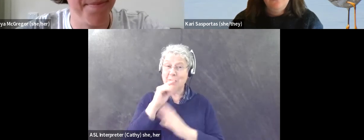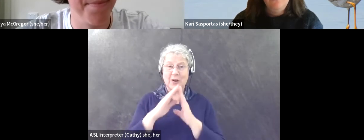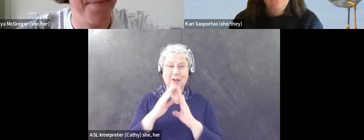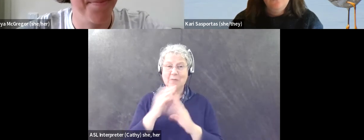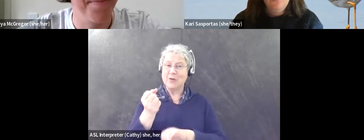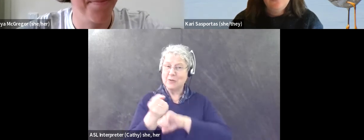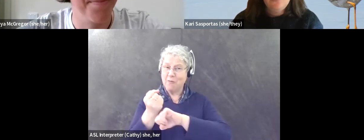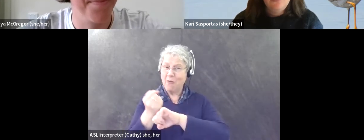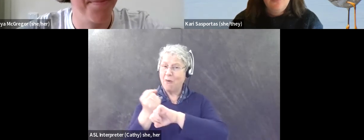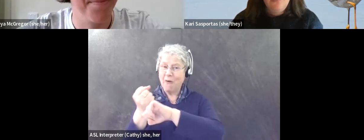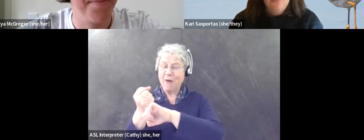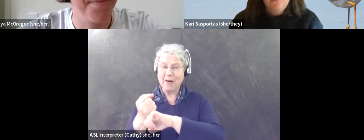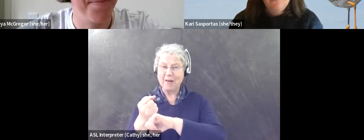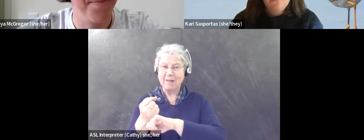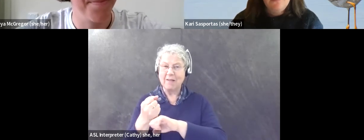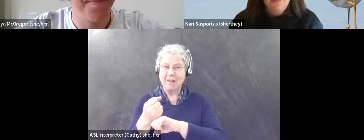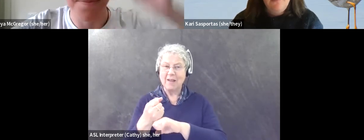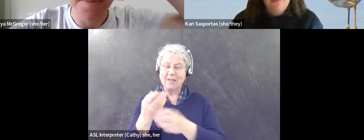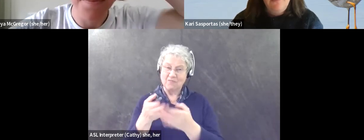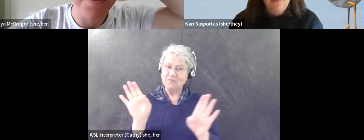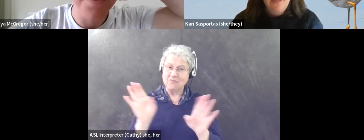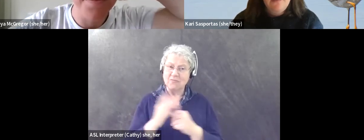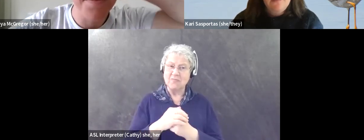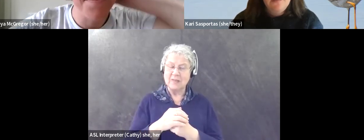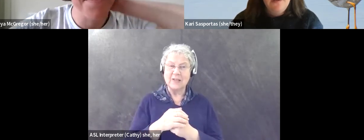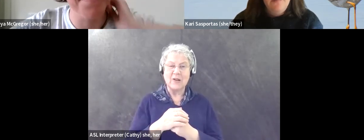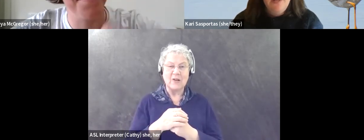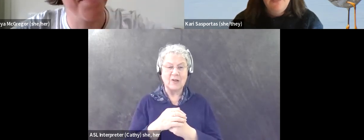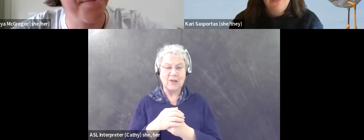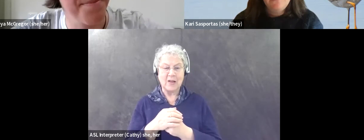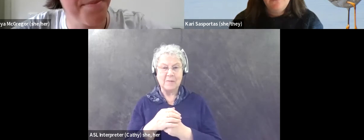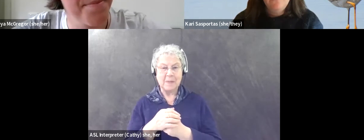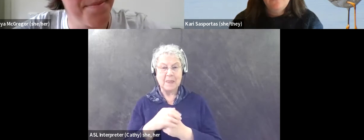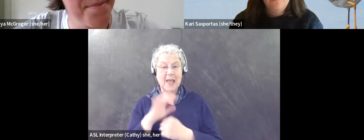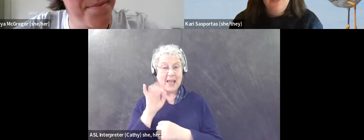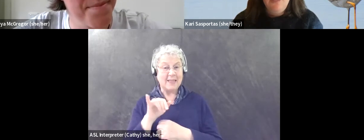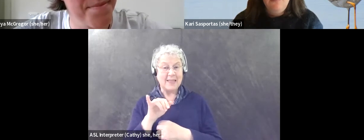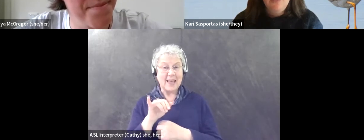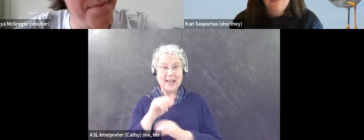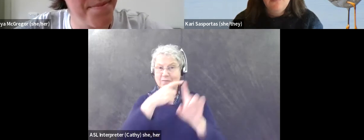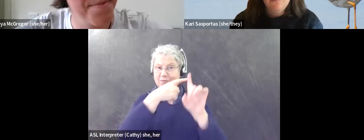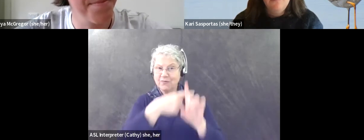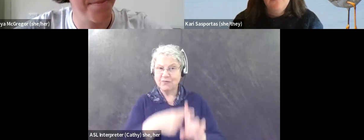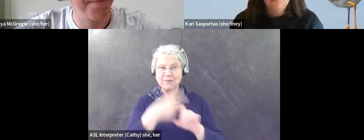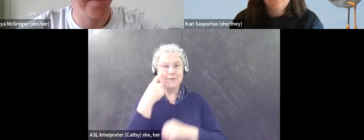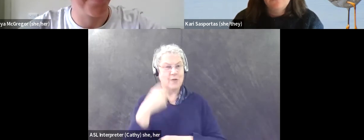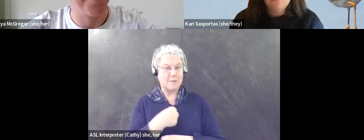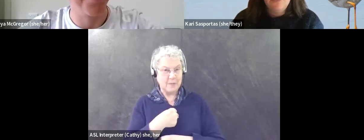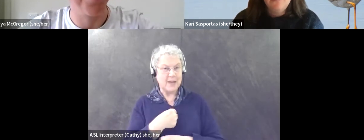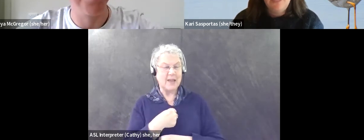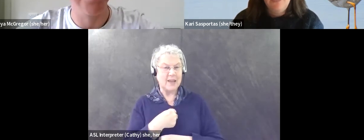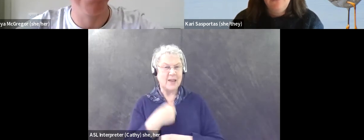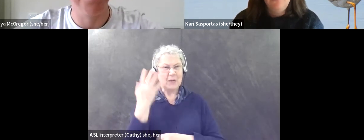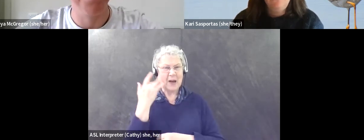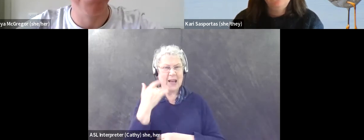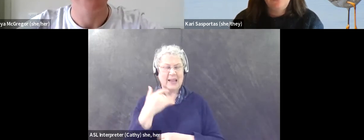Um, which is, I think has, um, been an asset for me because of a lot of social